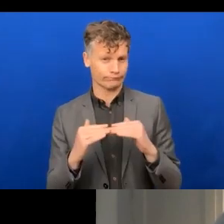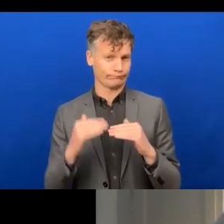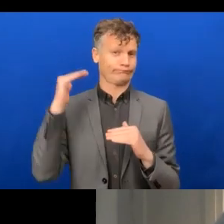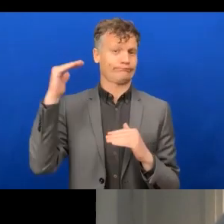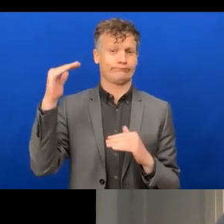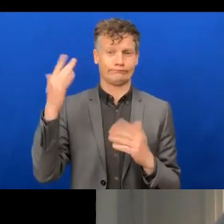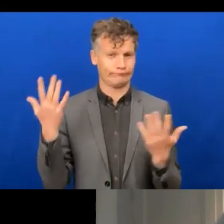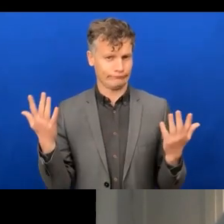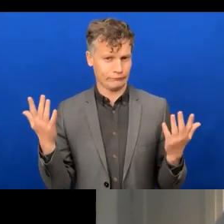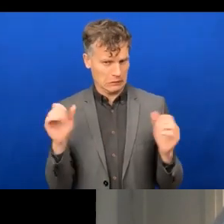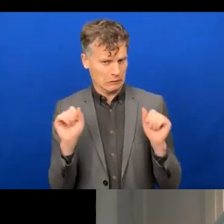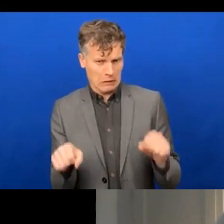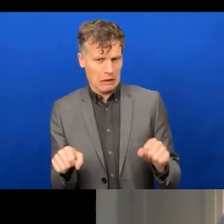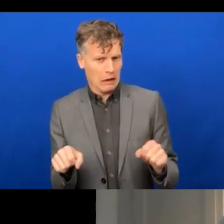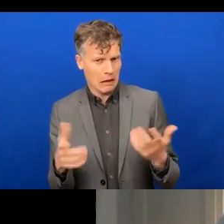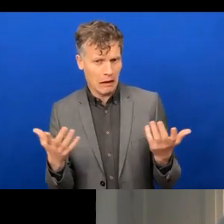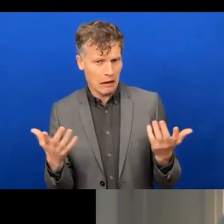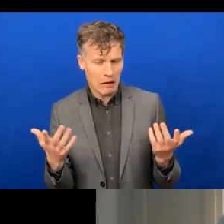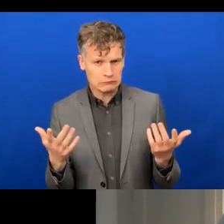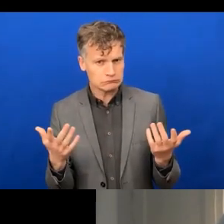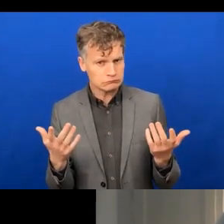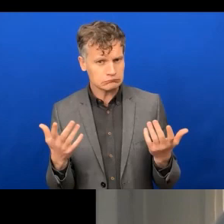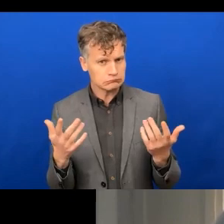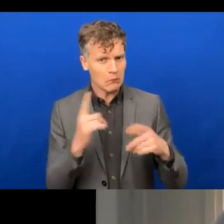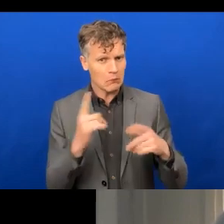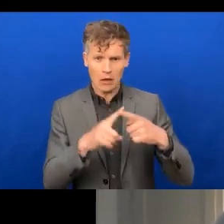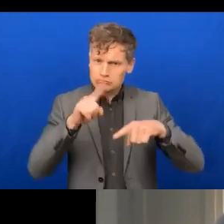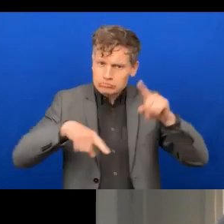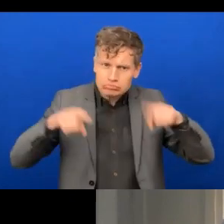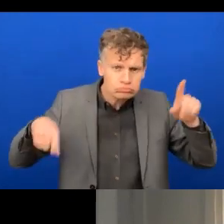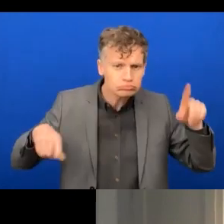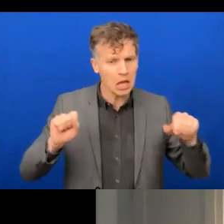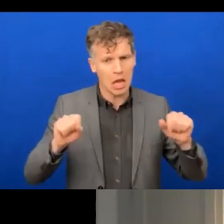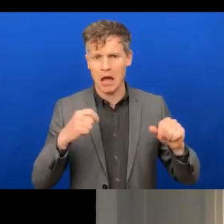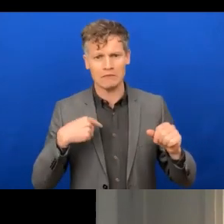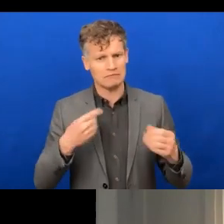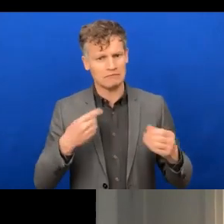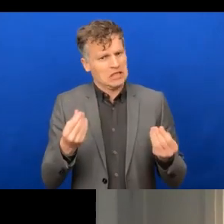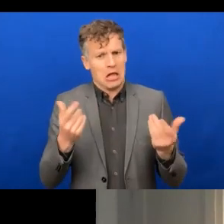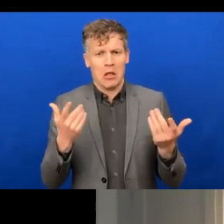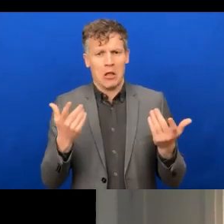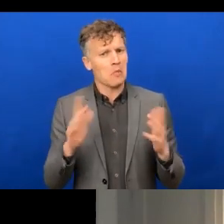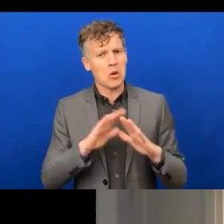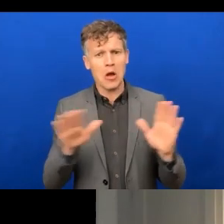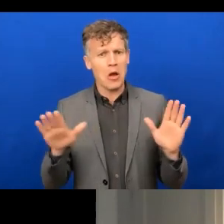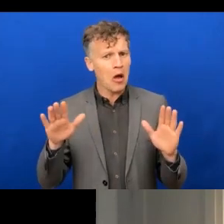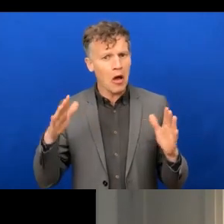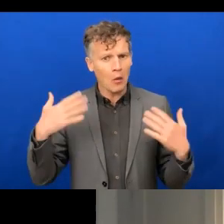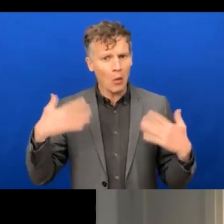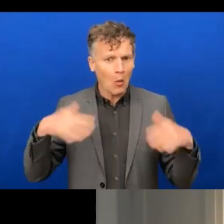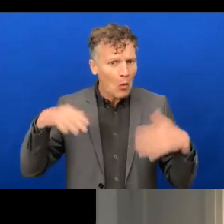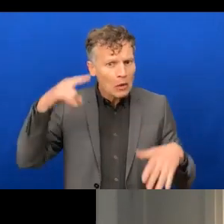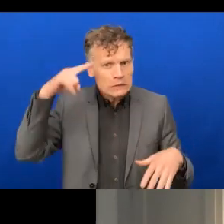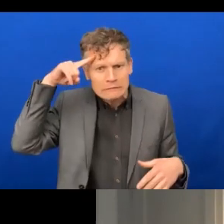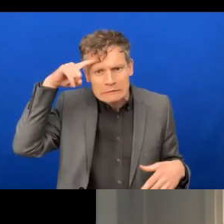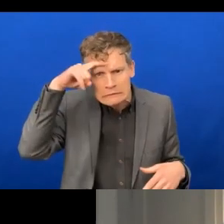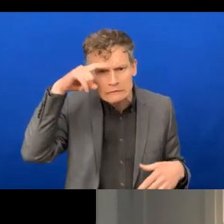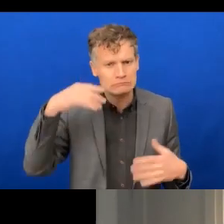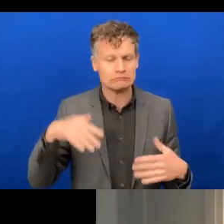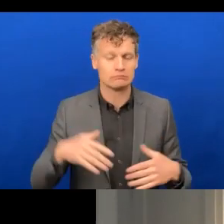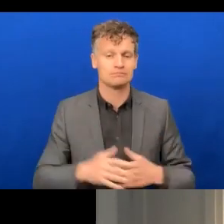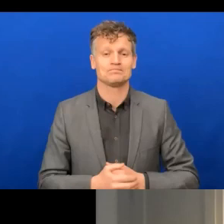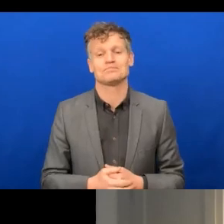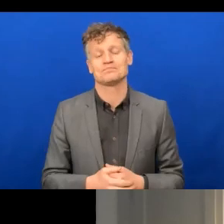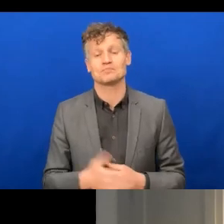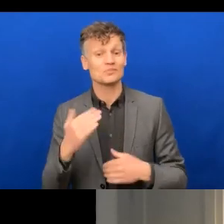can, that can be done fairly easily, seems to me. So, my next question to follow on this